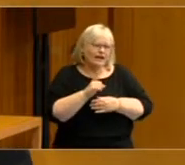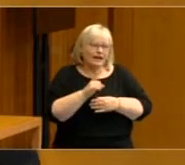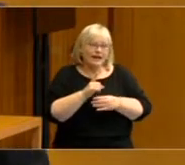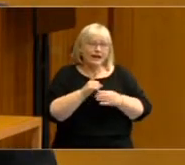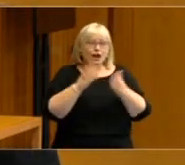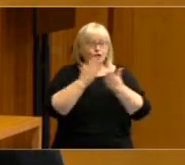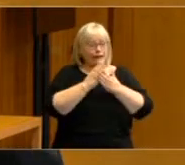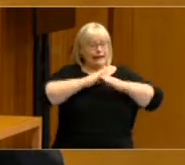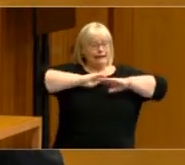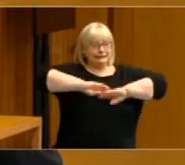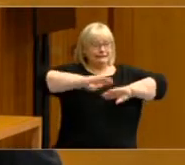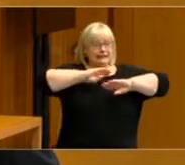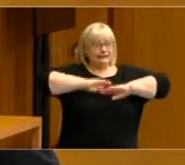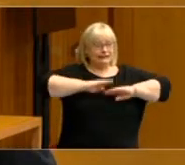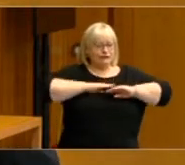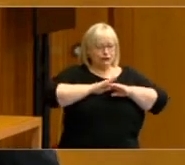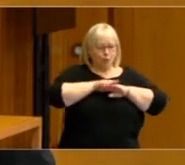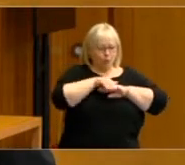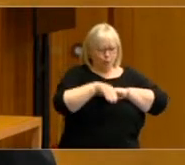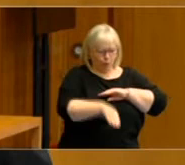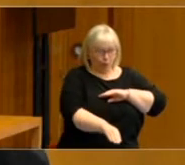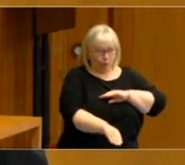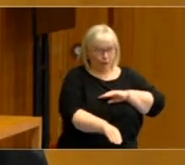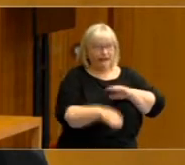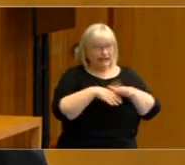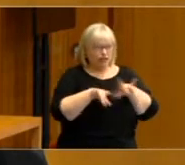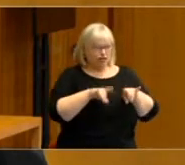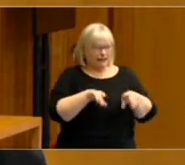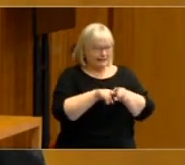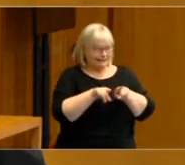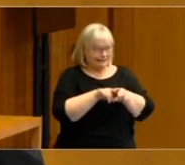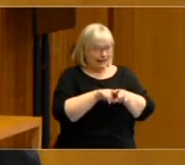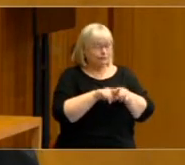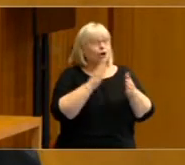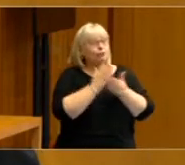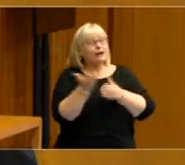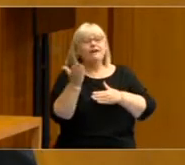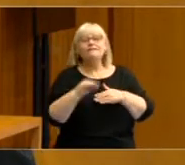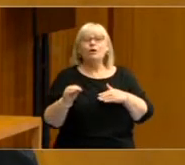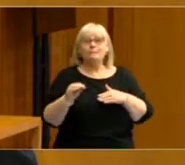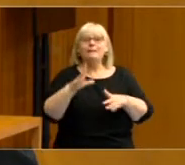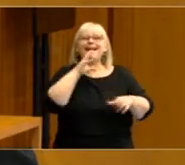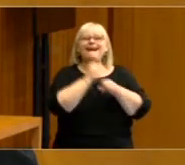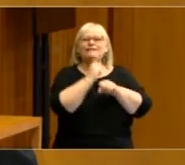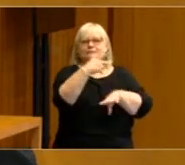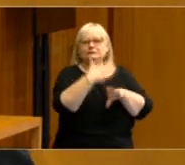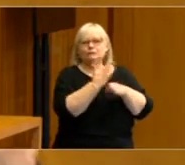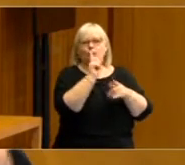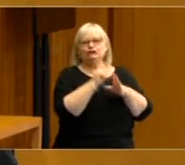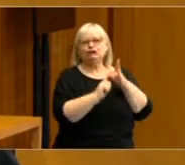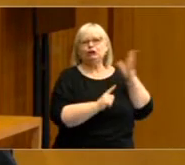decline in satisfaction with democracy that we've seen in Australia is driven by government performance,